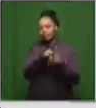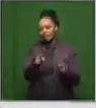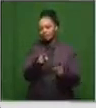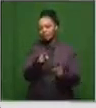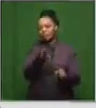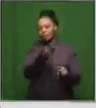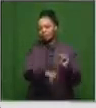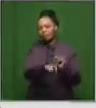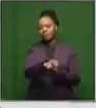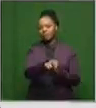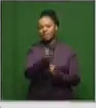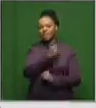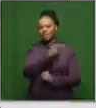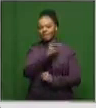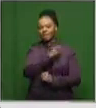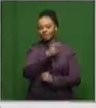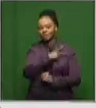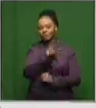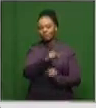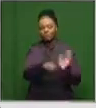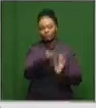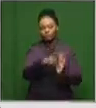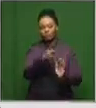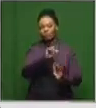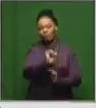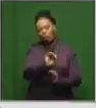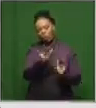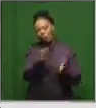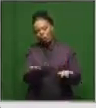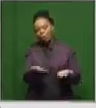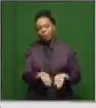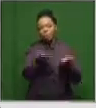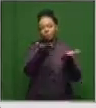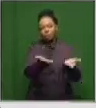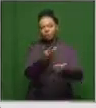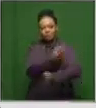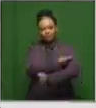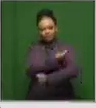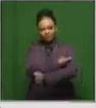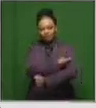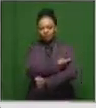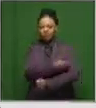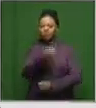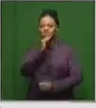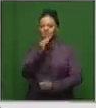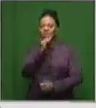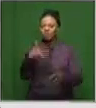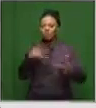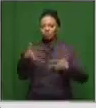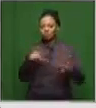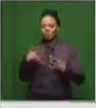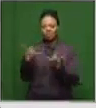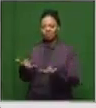in terms of vaccine development or performance of the vaccine. So there shouldn't be any cause for concern